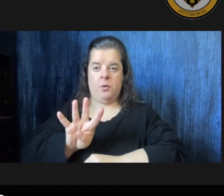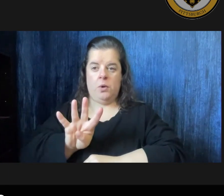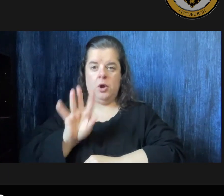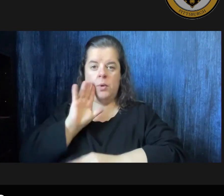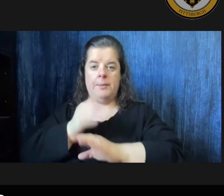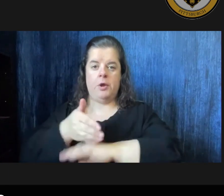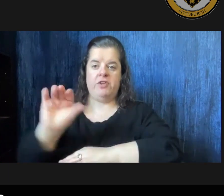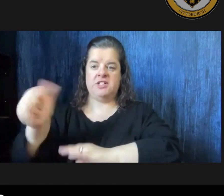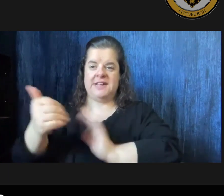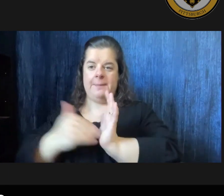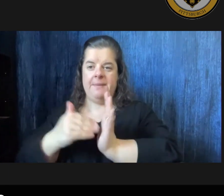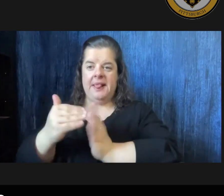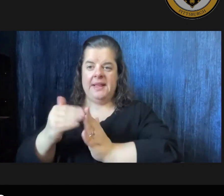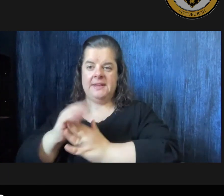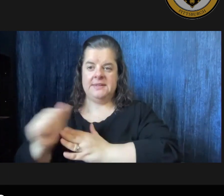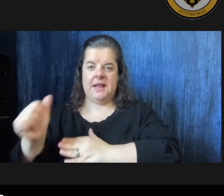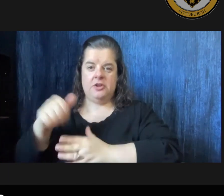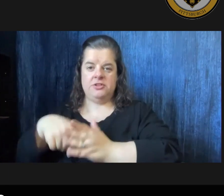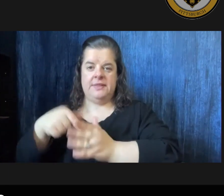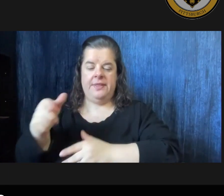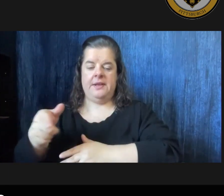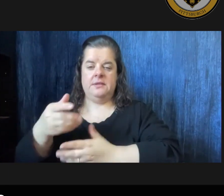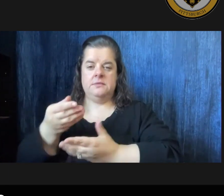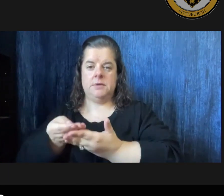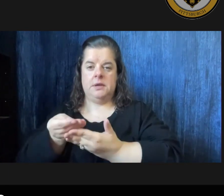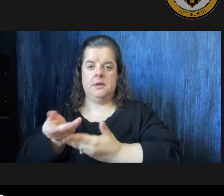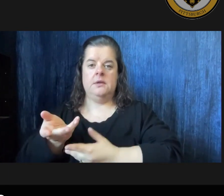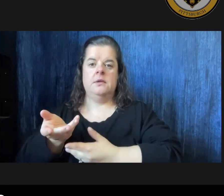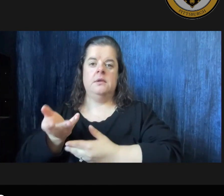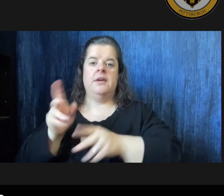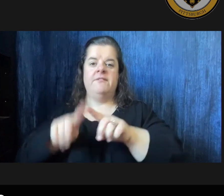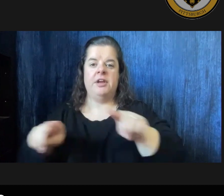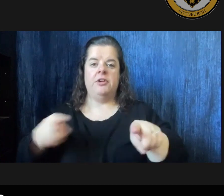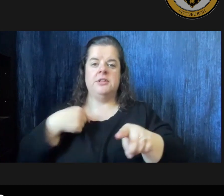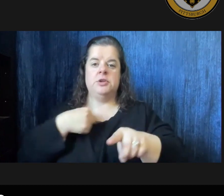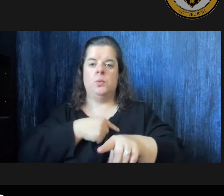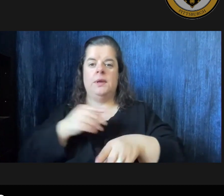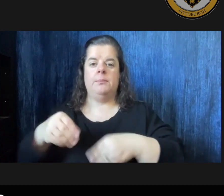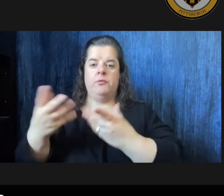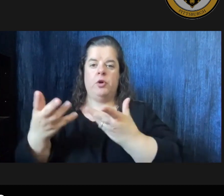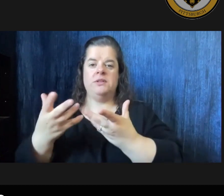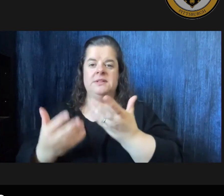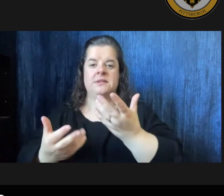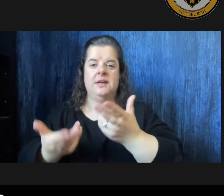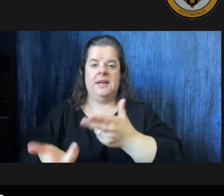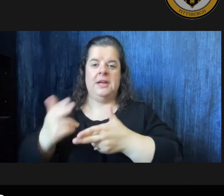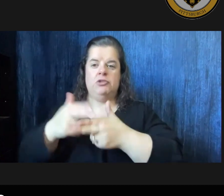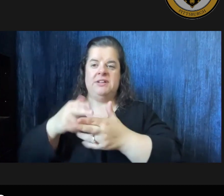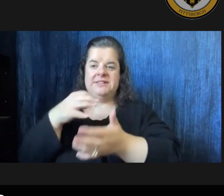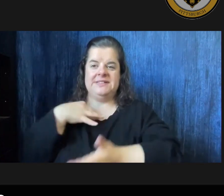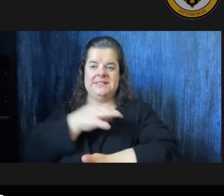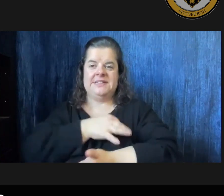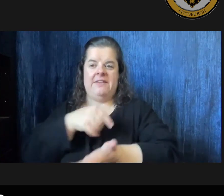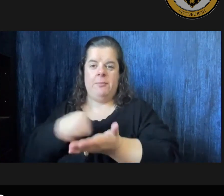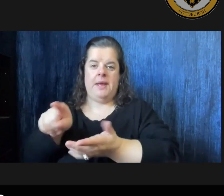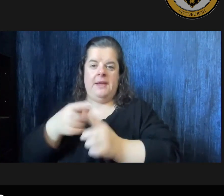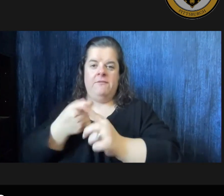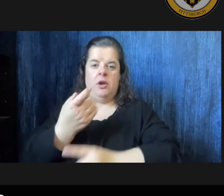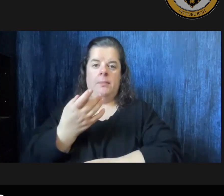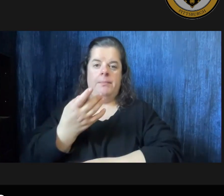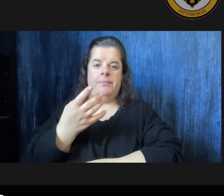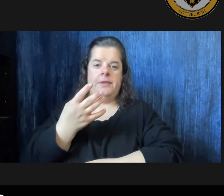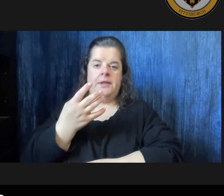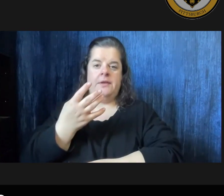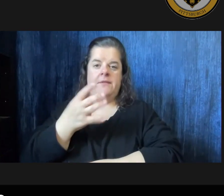10 million dollars in the parks trust fund the mayor has proposed that we increase the staff paid from this trust fund from 40 full-time employees